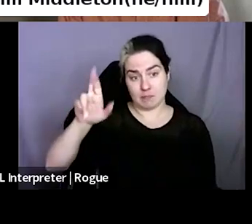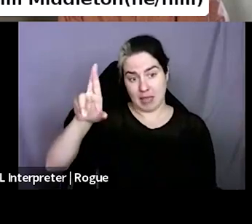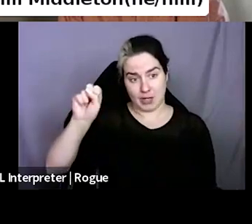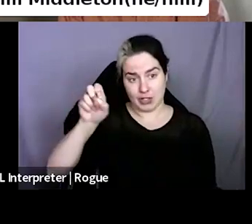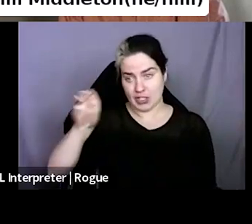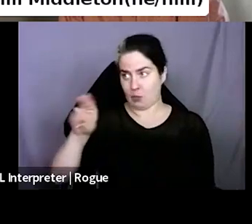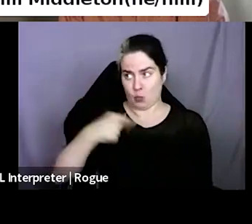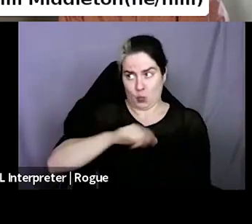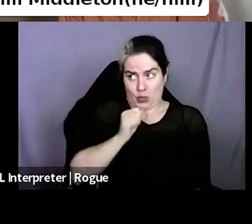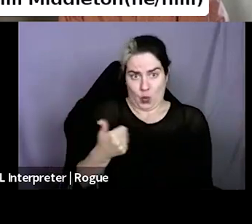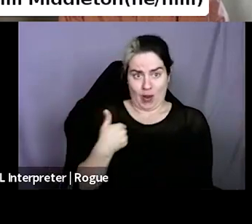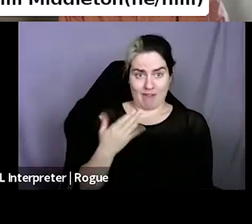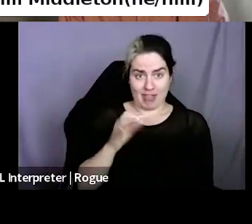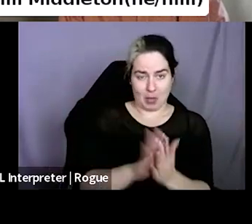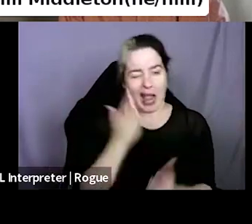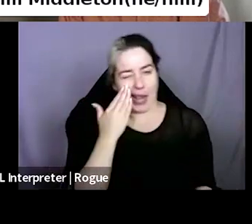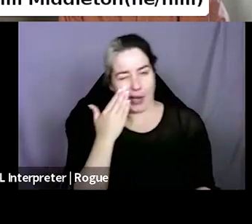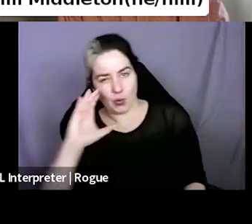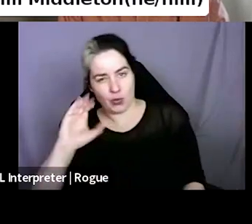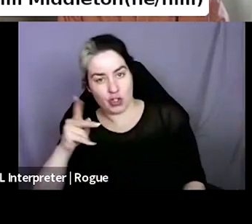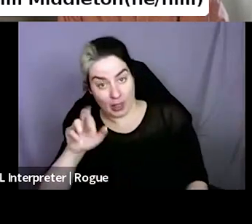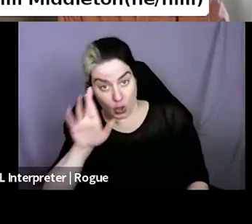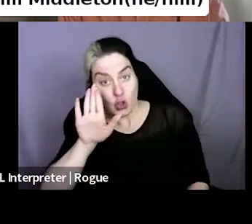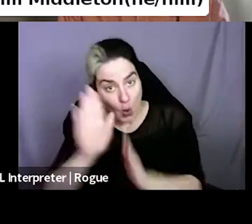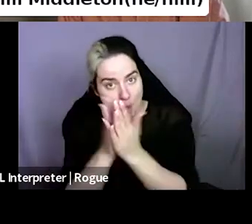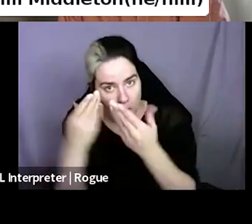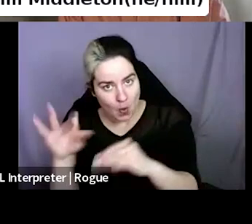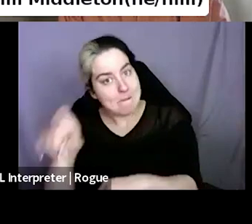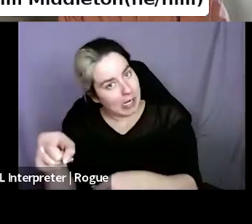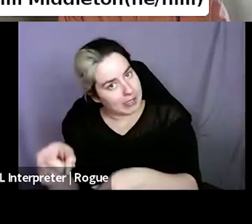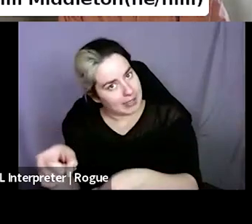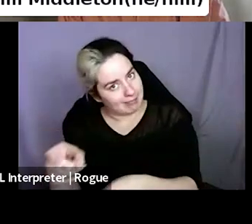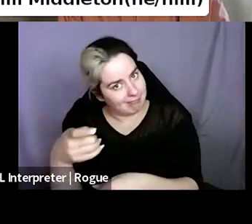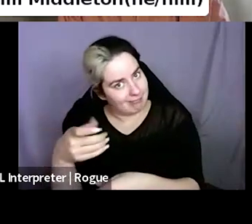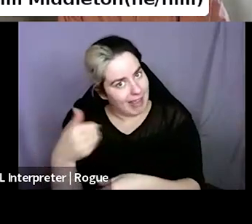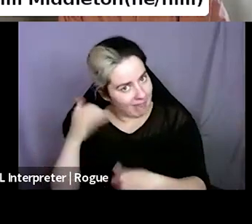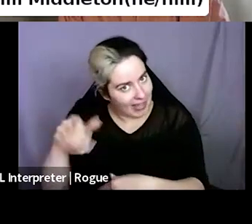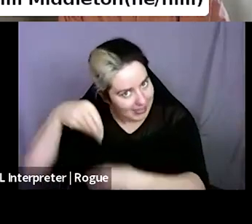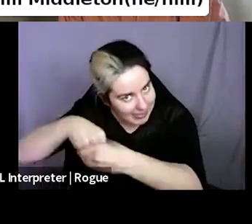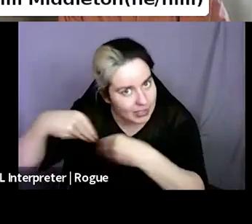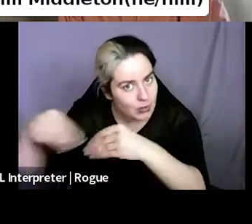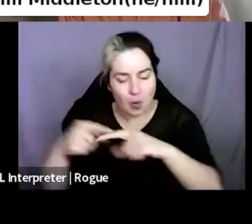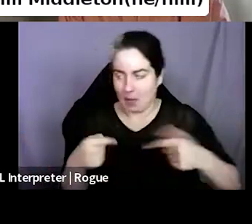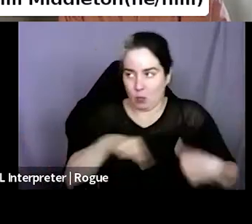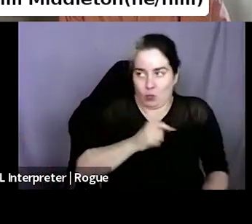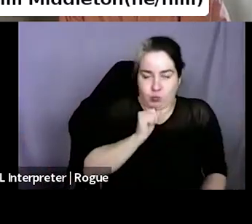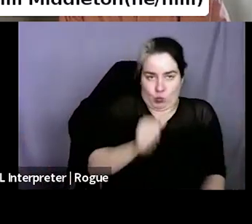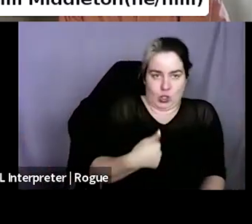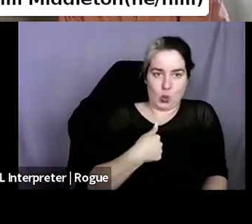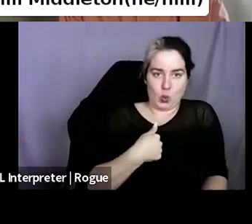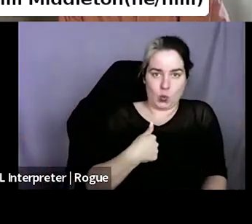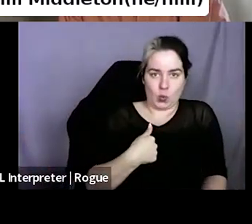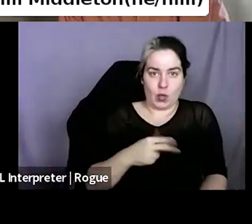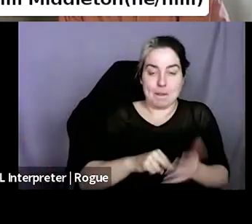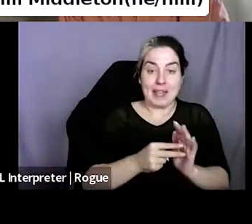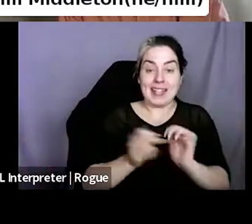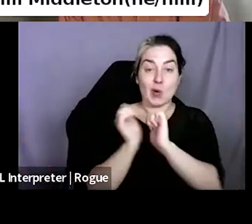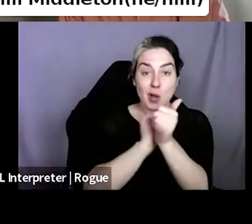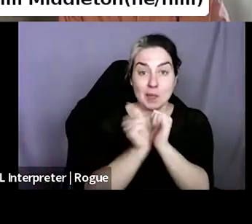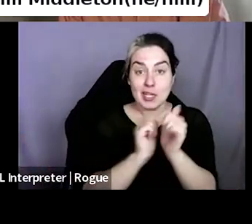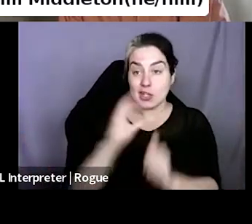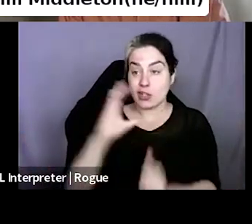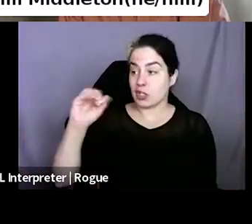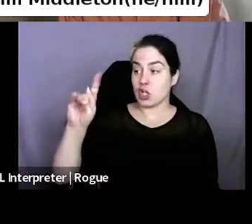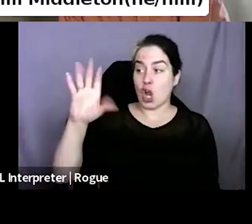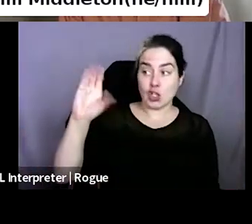but we don't. So like, we're not competing with, with, uh, Superstore and Costco and all of that. If they carry